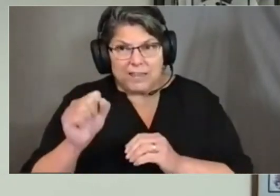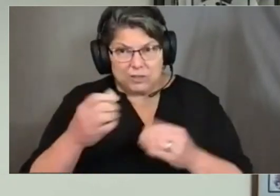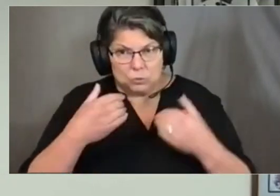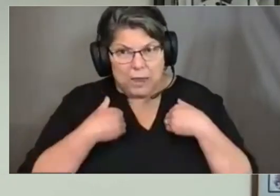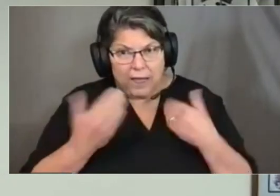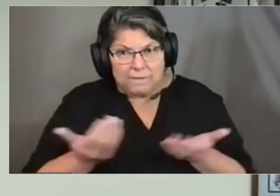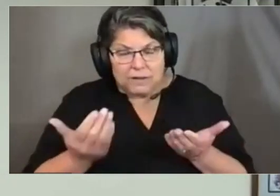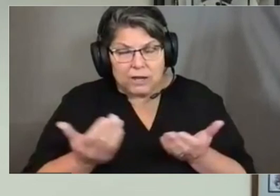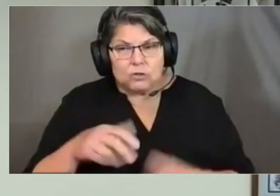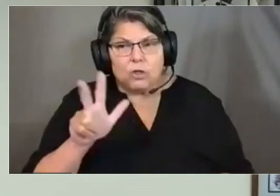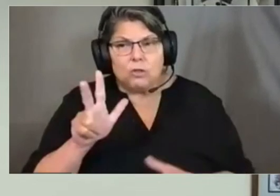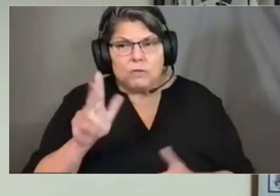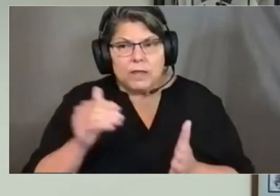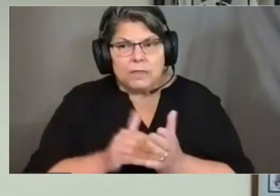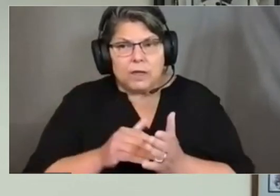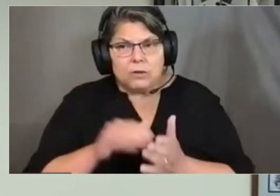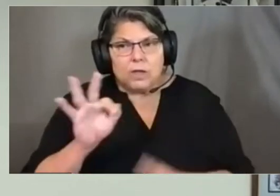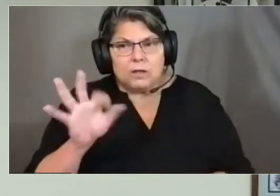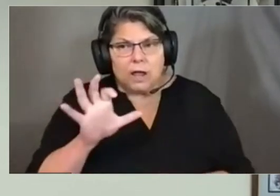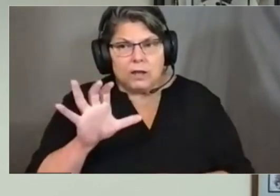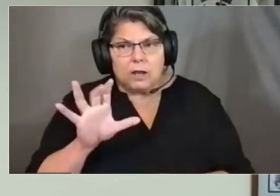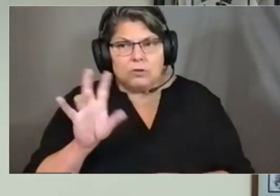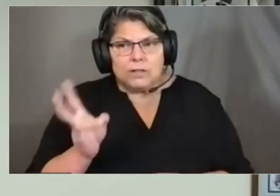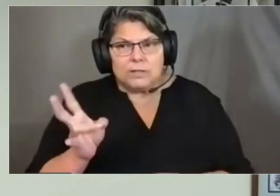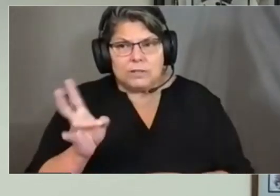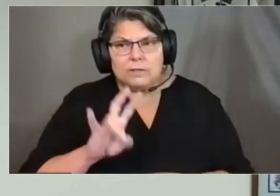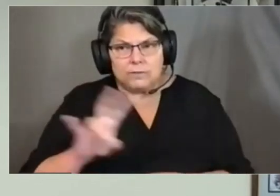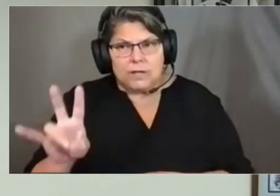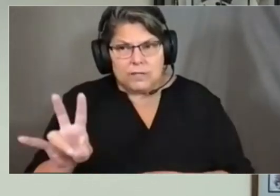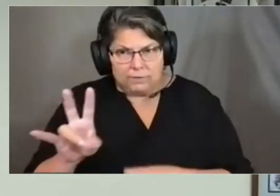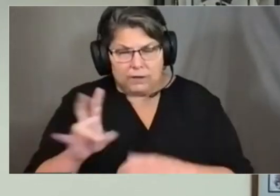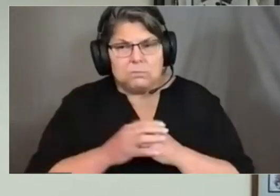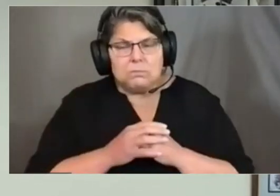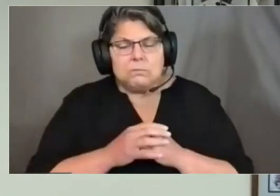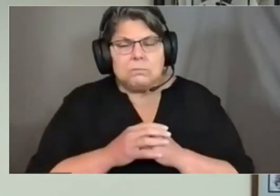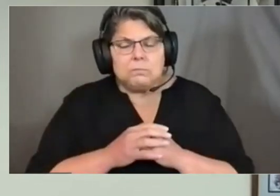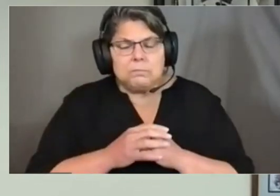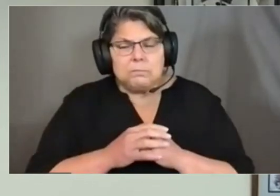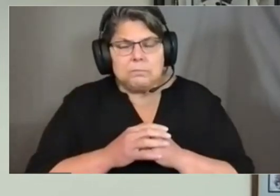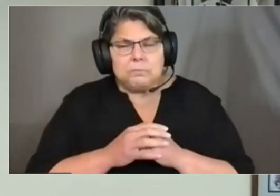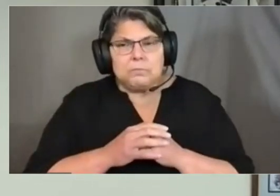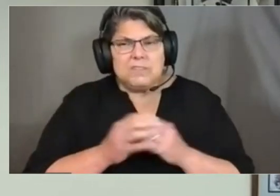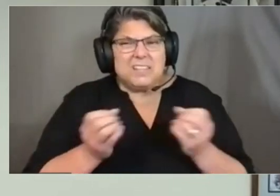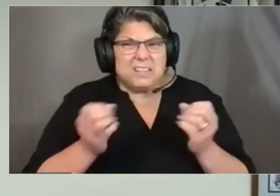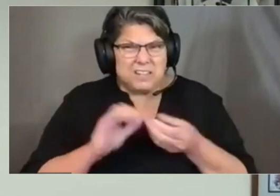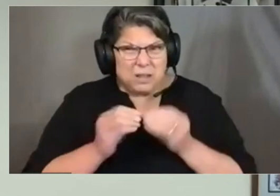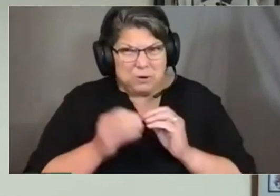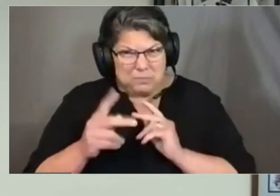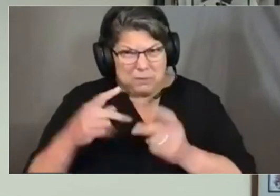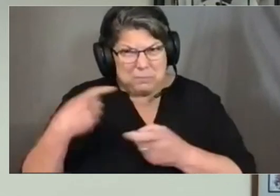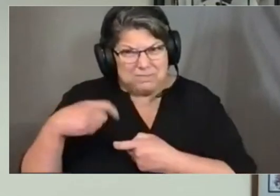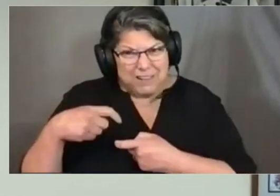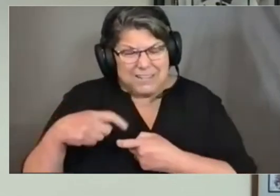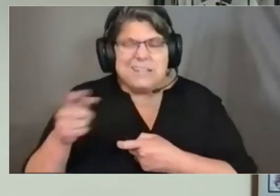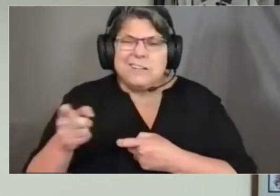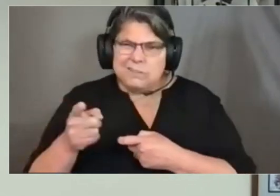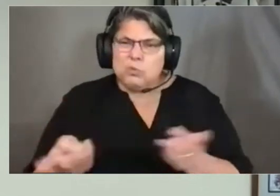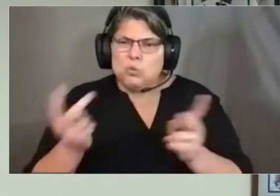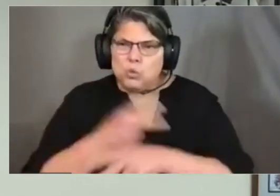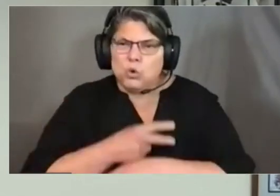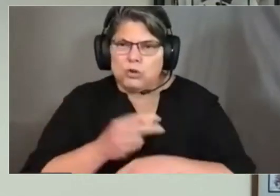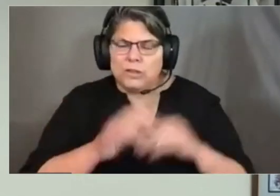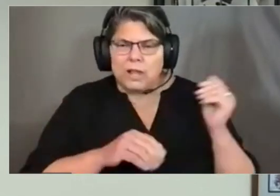are 3,977. The Hispanic community has suffered 1